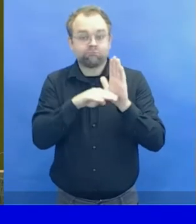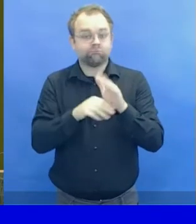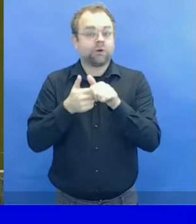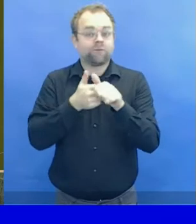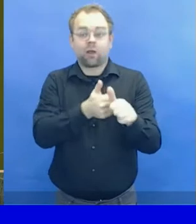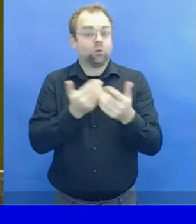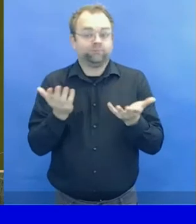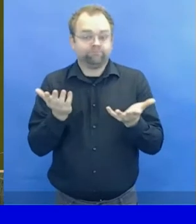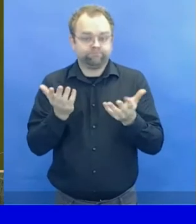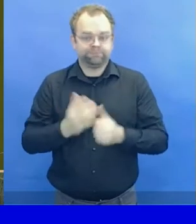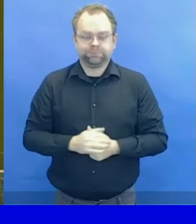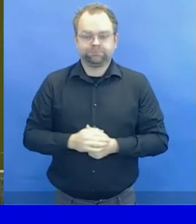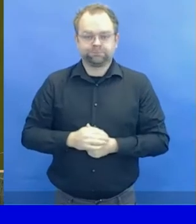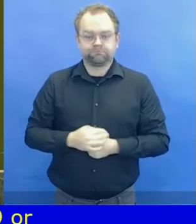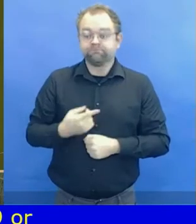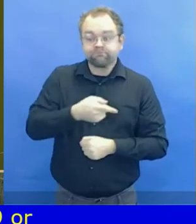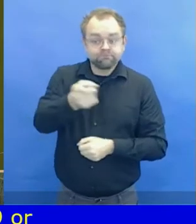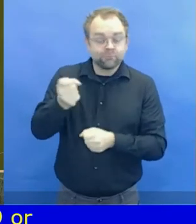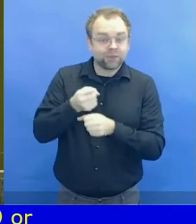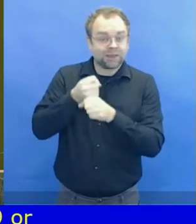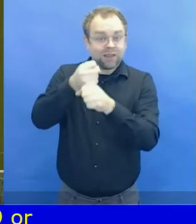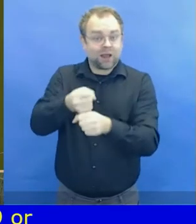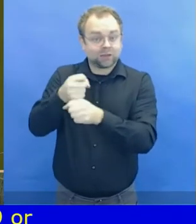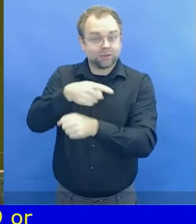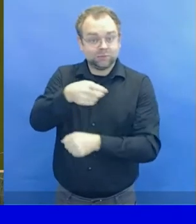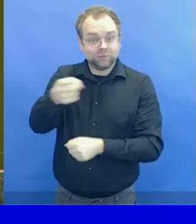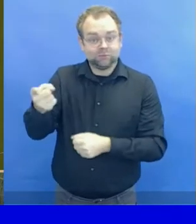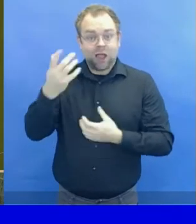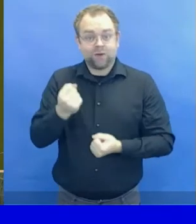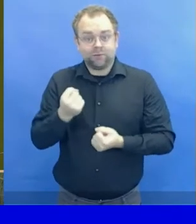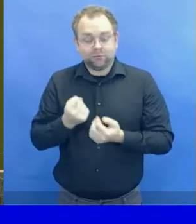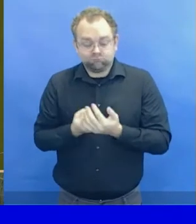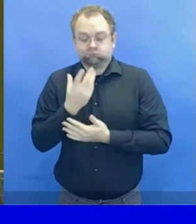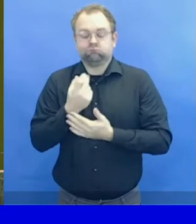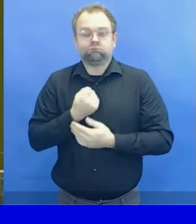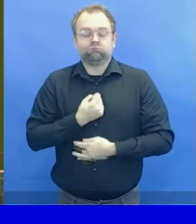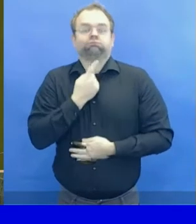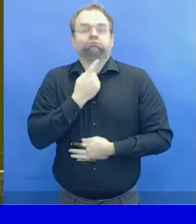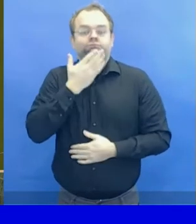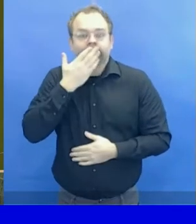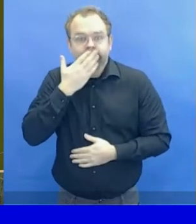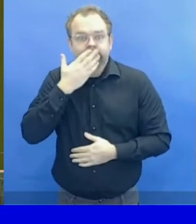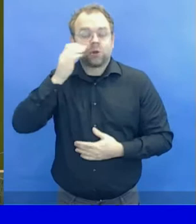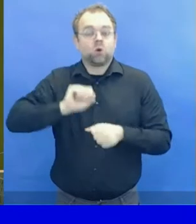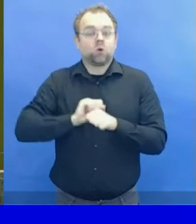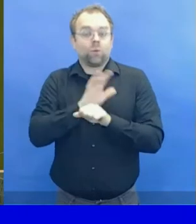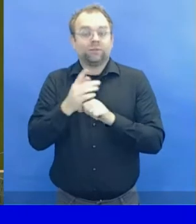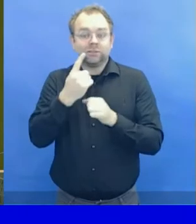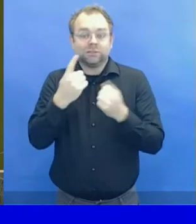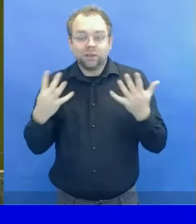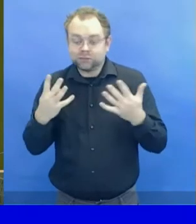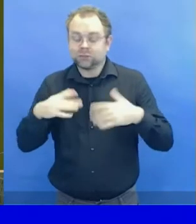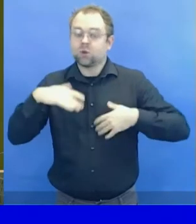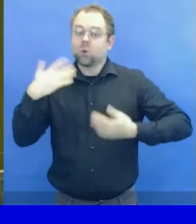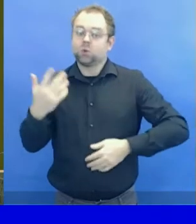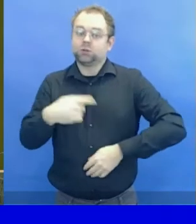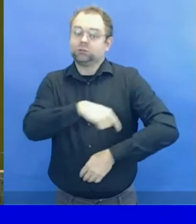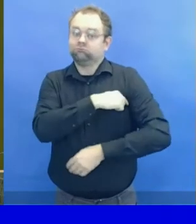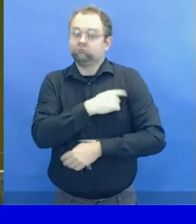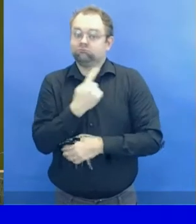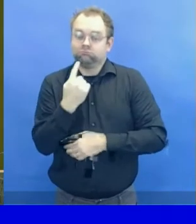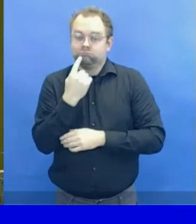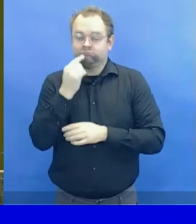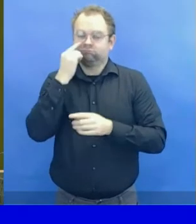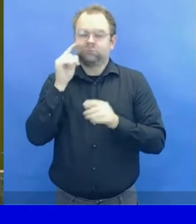Nations Medical Director strongly encourages you to contact the medical service. The UN Clinic